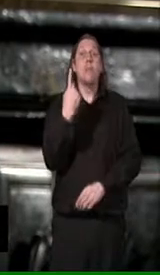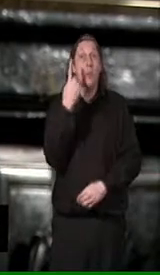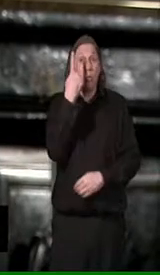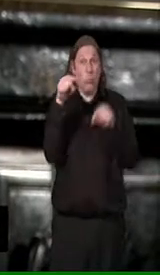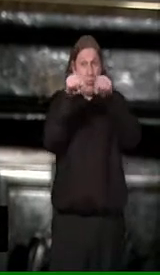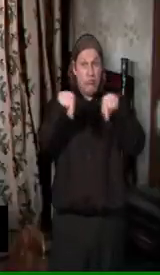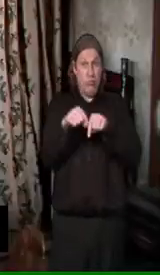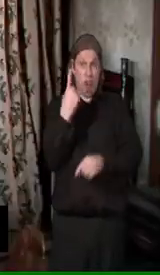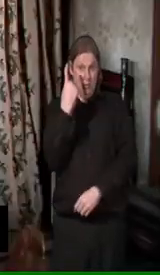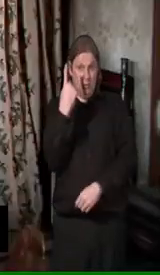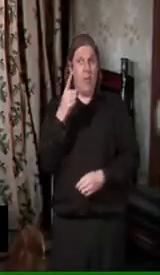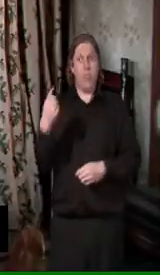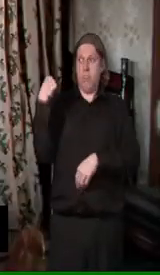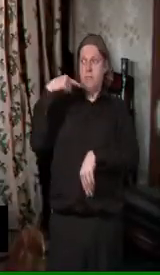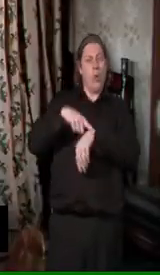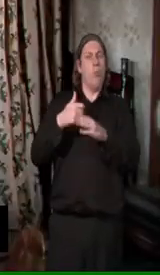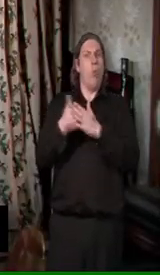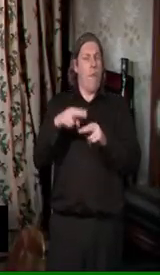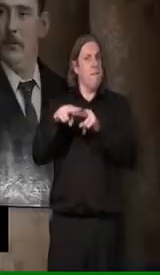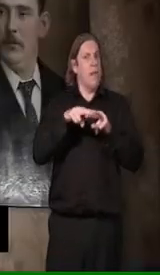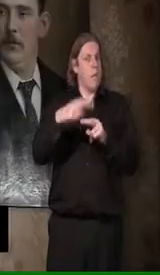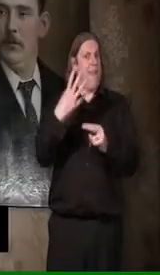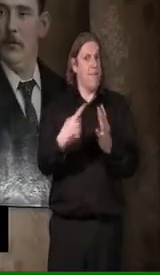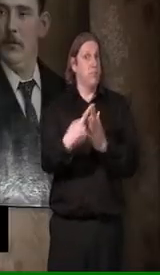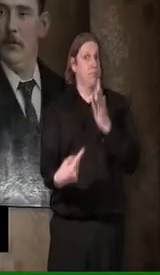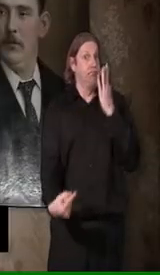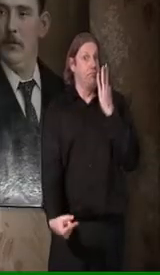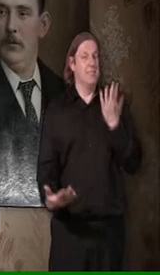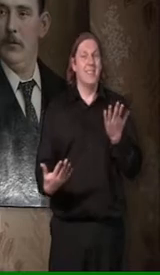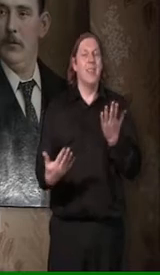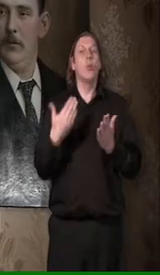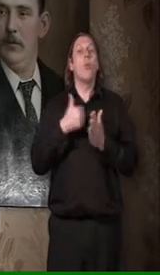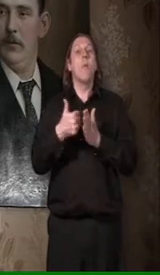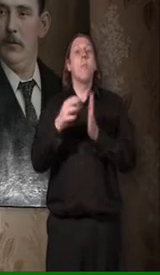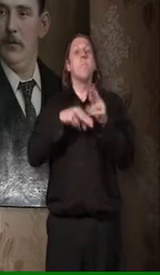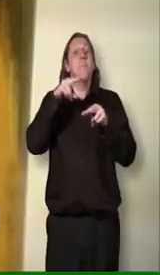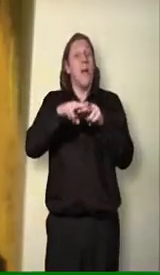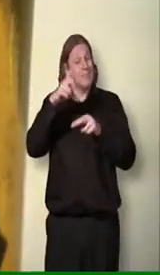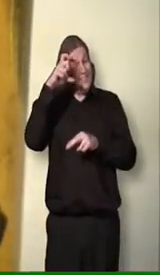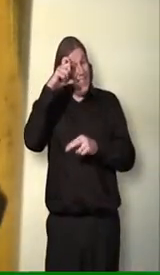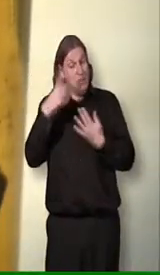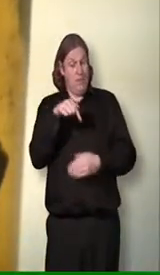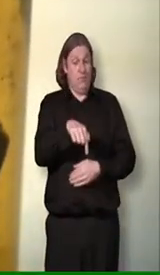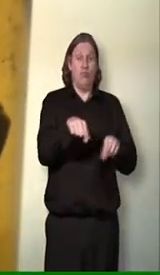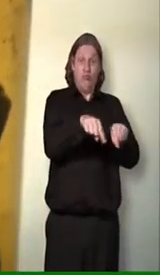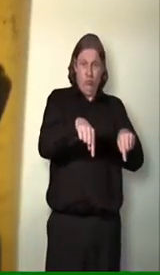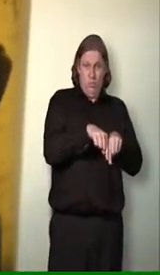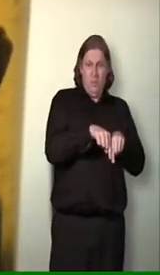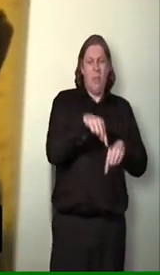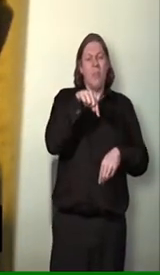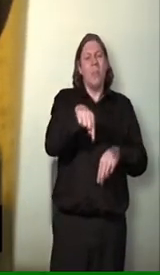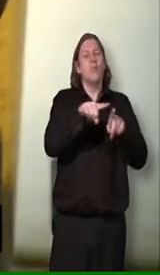parents would have slept in the front room or the parlour but this room was usually kept for special occasions like weddings and funerals.